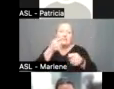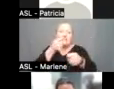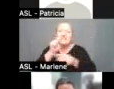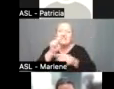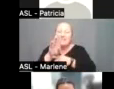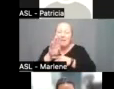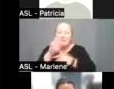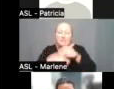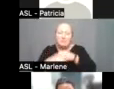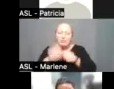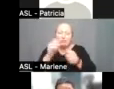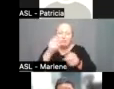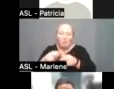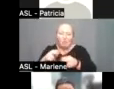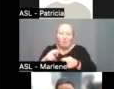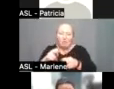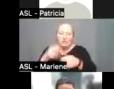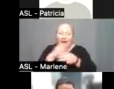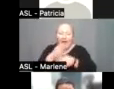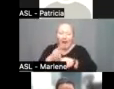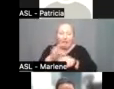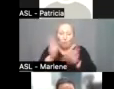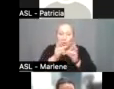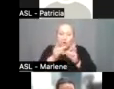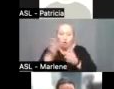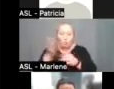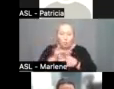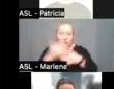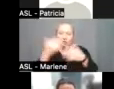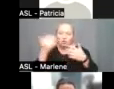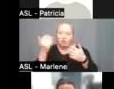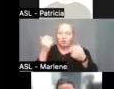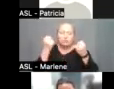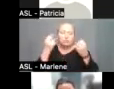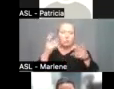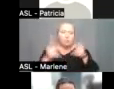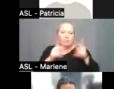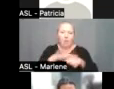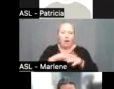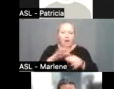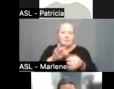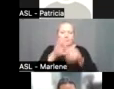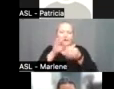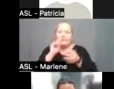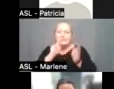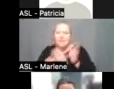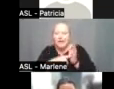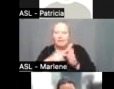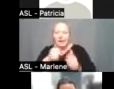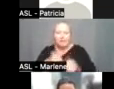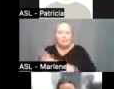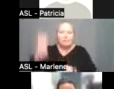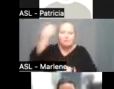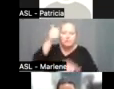after winter break i mean everyone was out there we had teachers on special assignment we had administrators i mean our